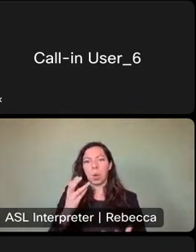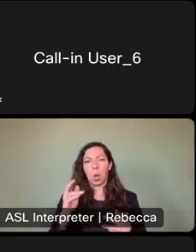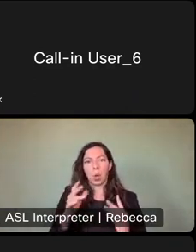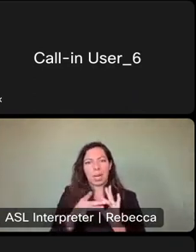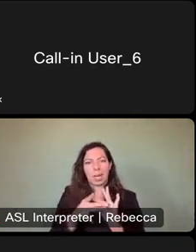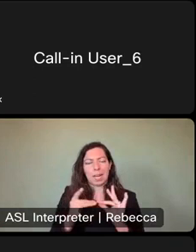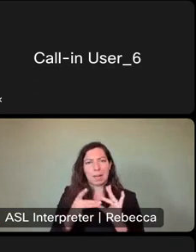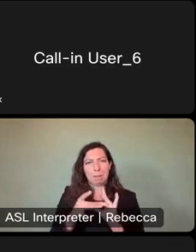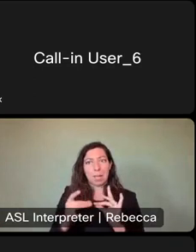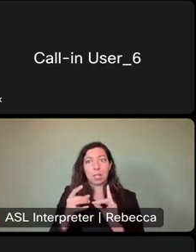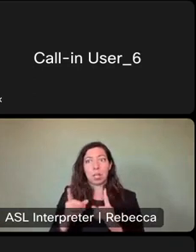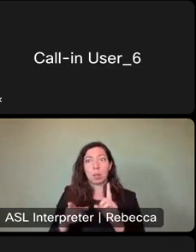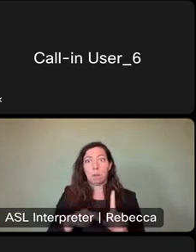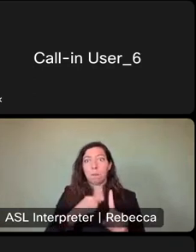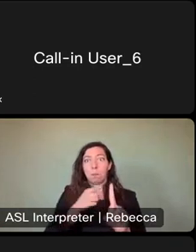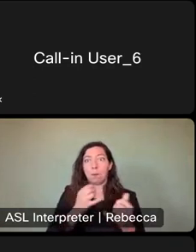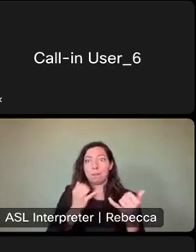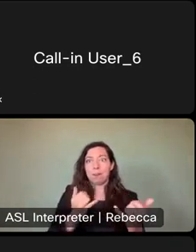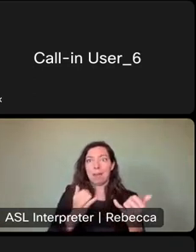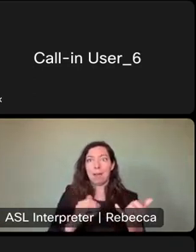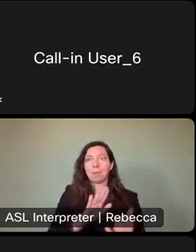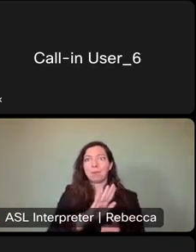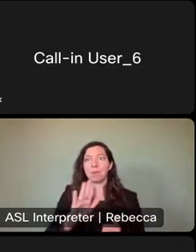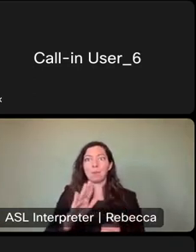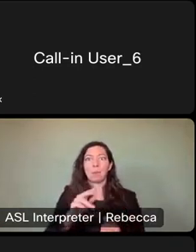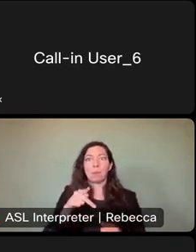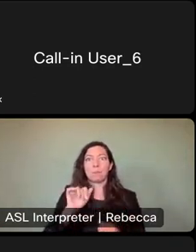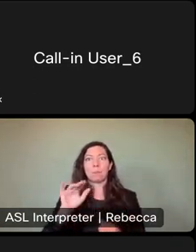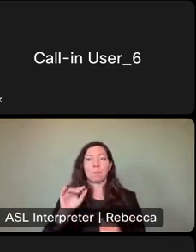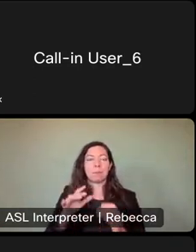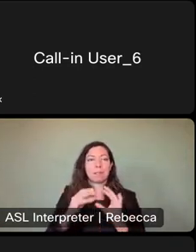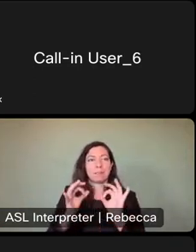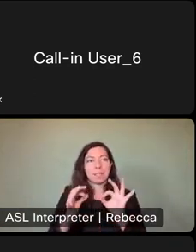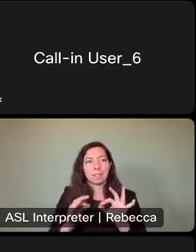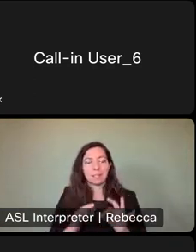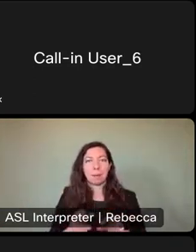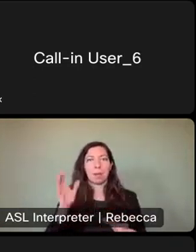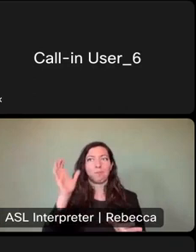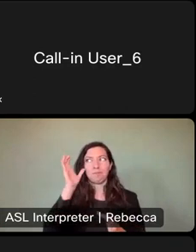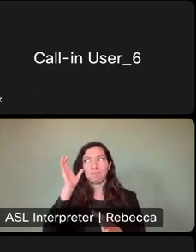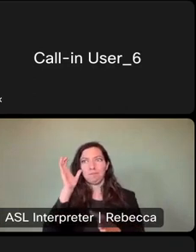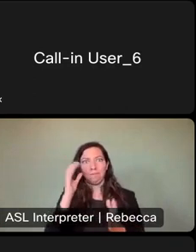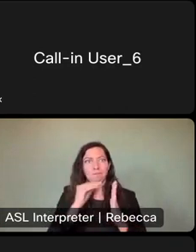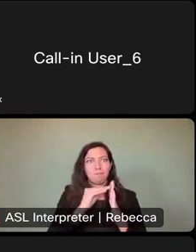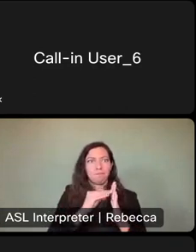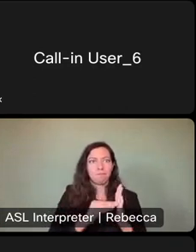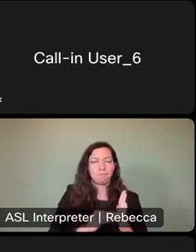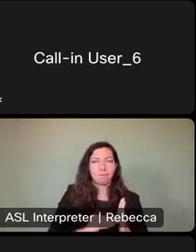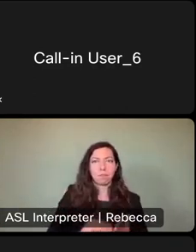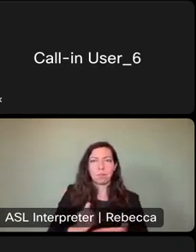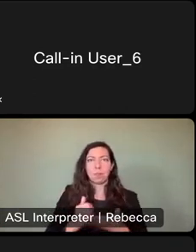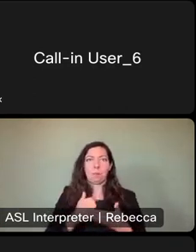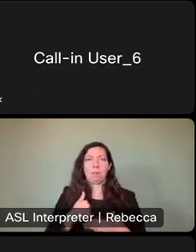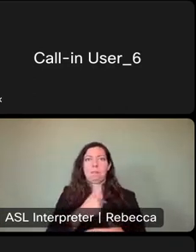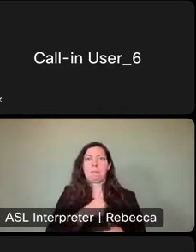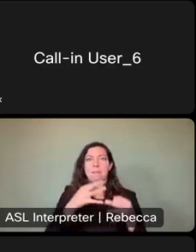Gather public comments to gather ideas to better inform our decisions and to ensure that. have the